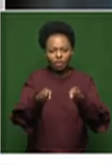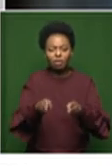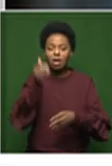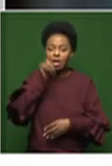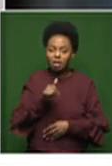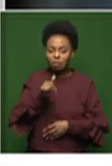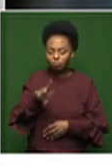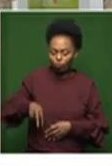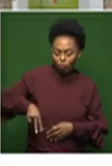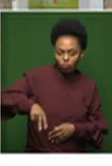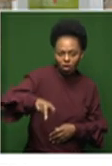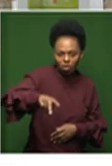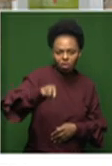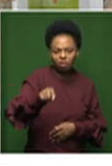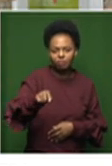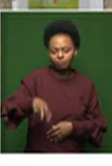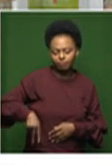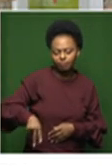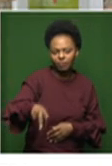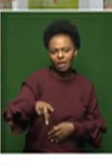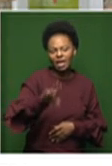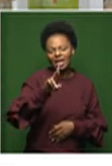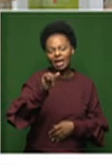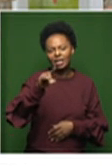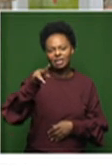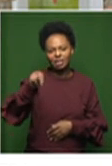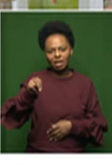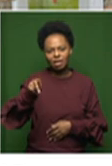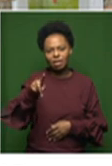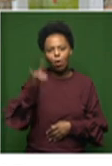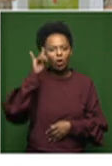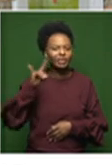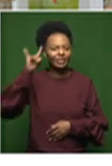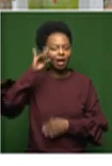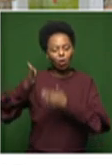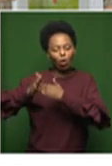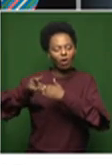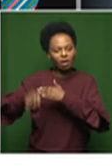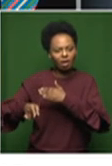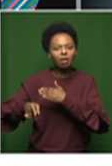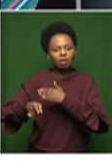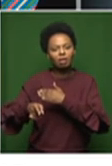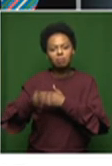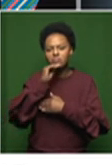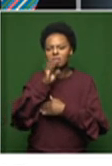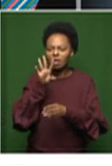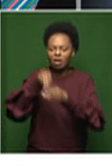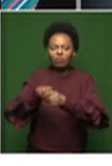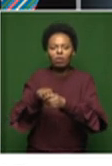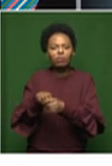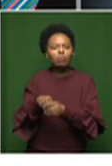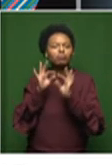into the space, the Radisson Red Hotel is on the corner. And we were involved in a very exciting commission.